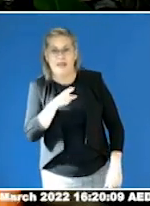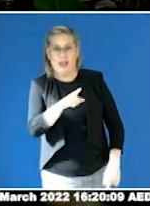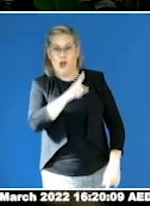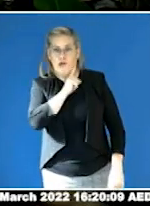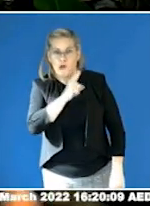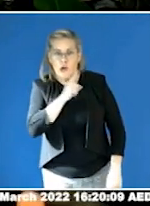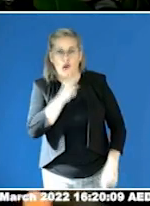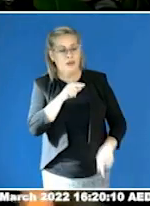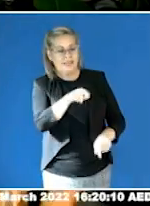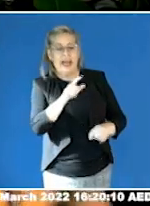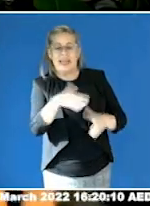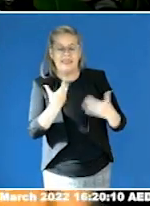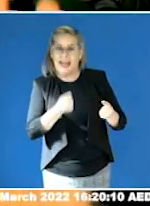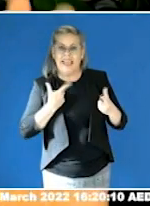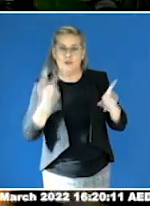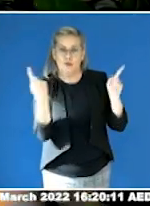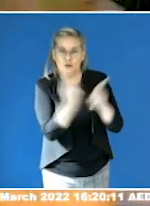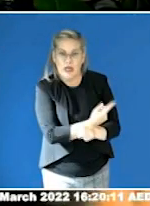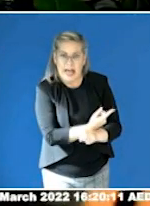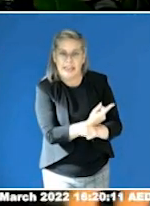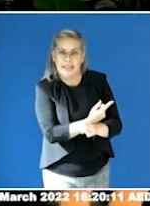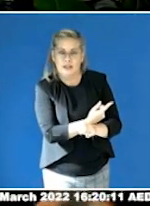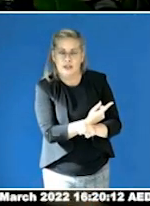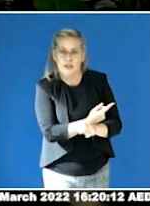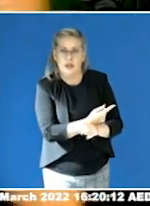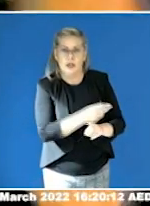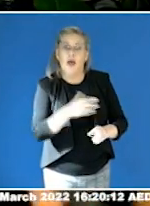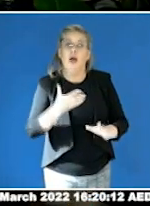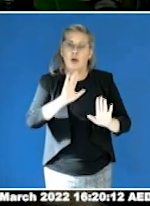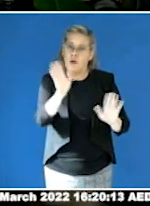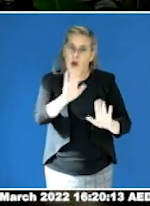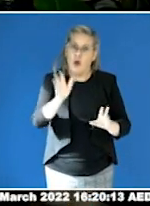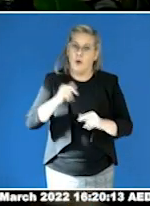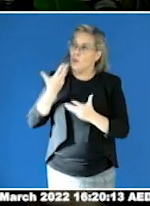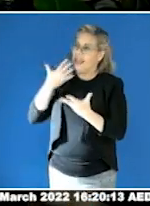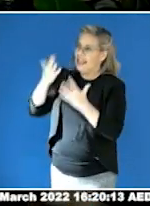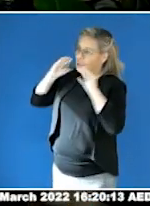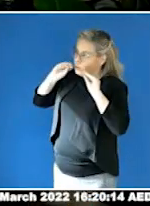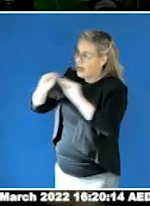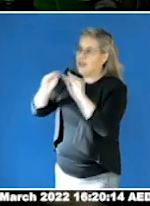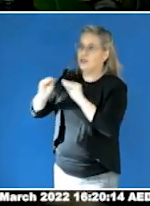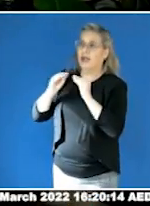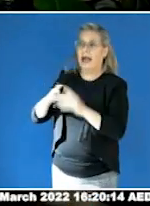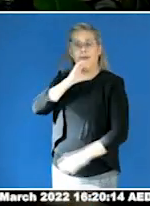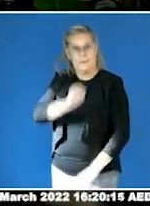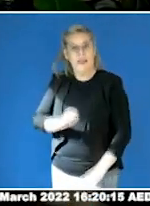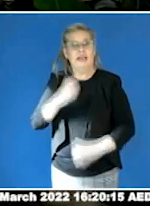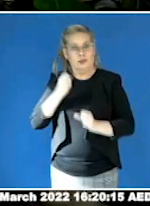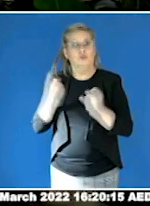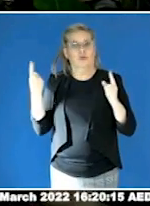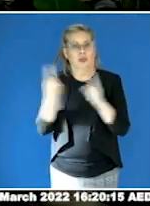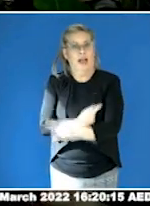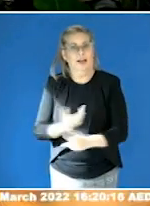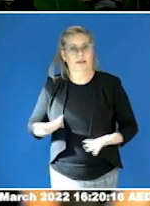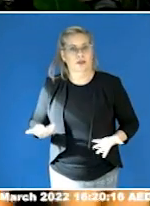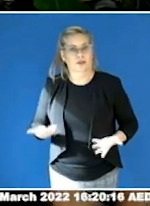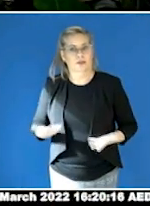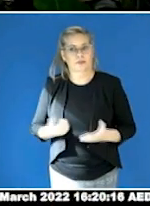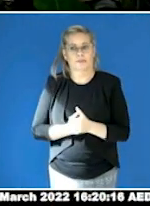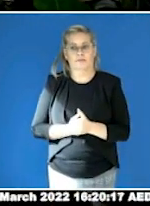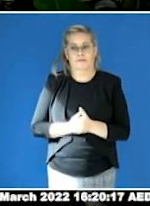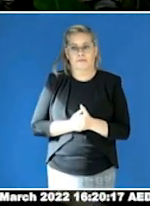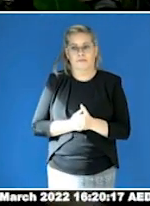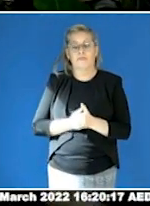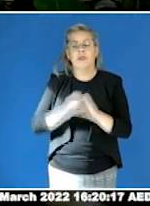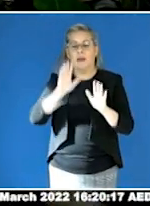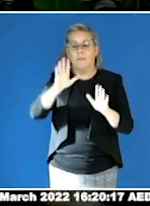But let me first, let me finish up by bringing it back to our ladybugs. We, and for those